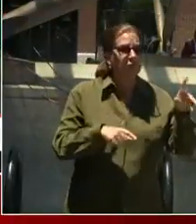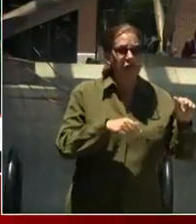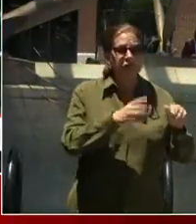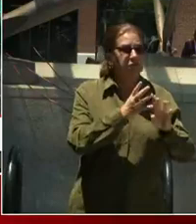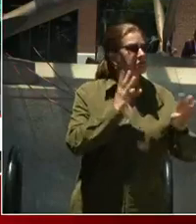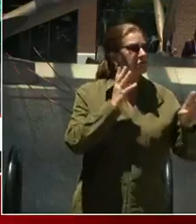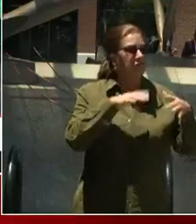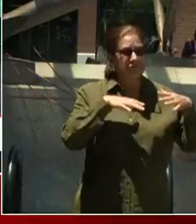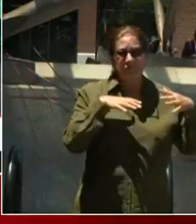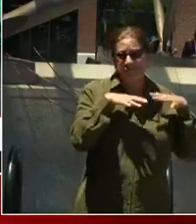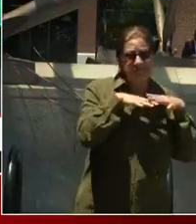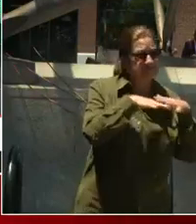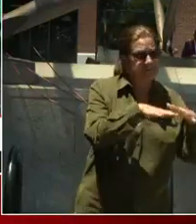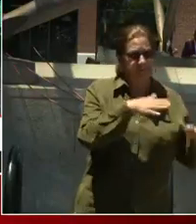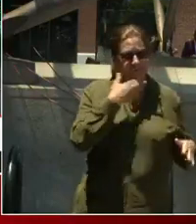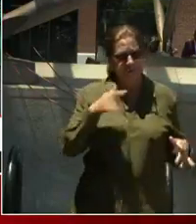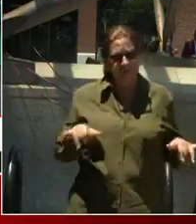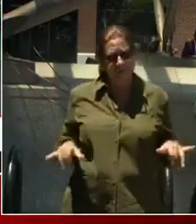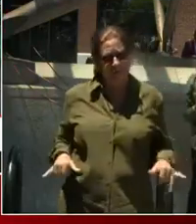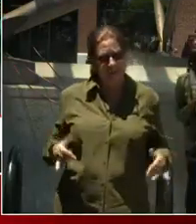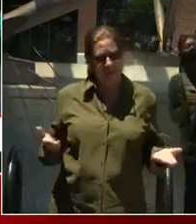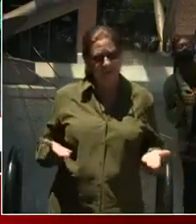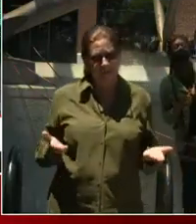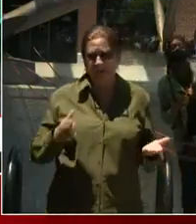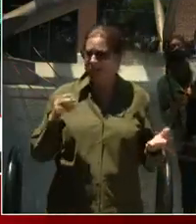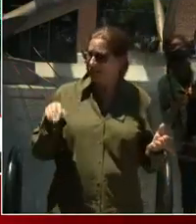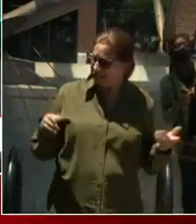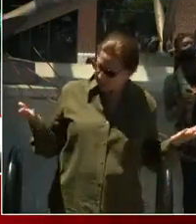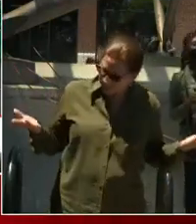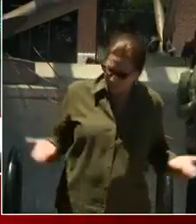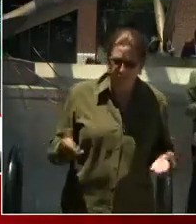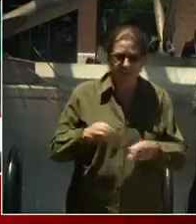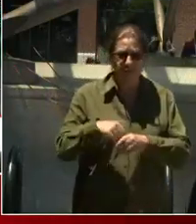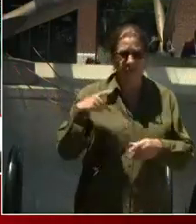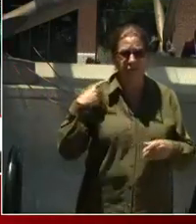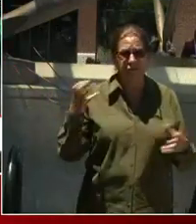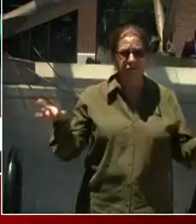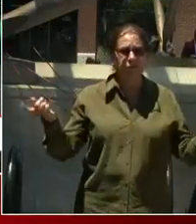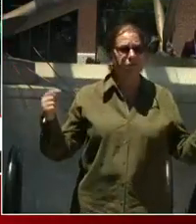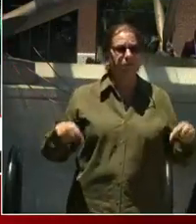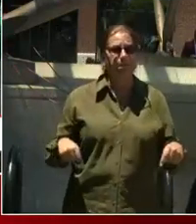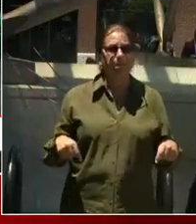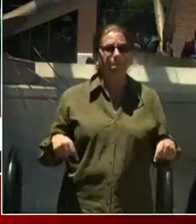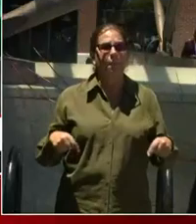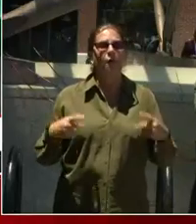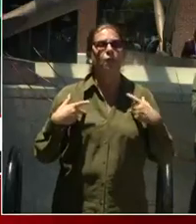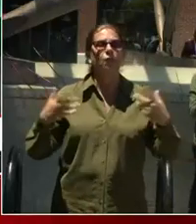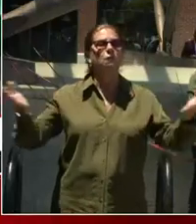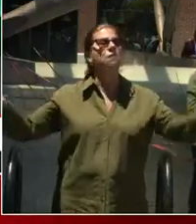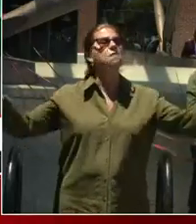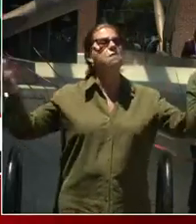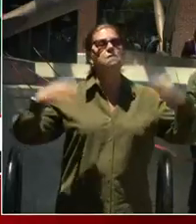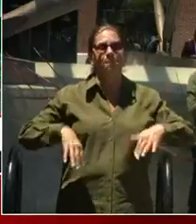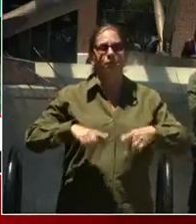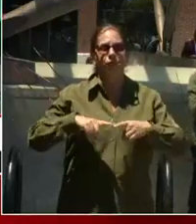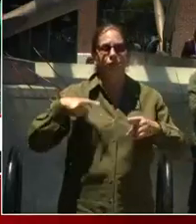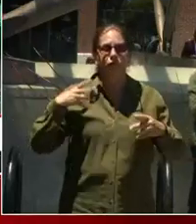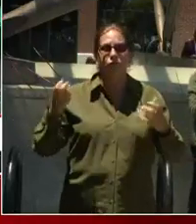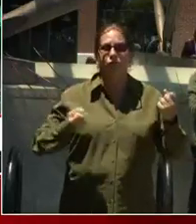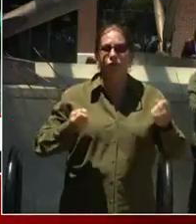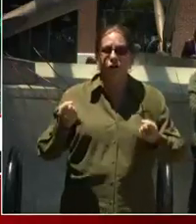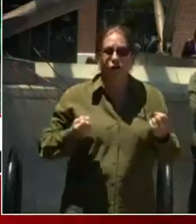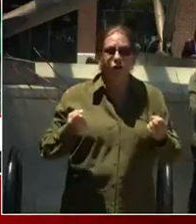They can do that anytime. This summer, we want them to get in their car or get on the metro and